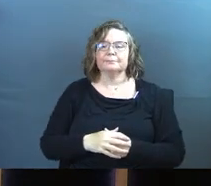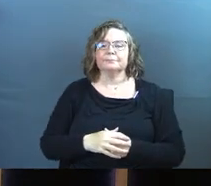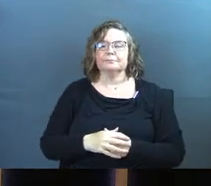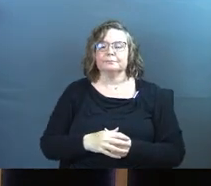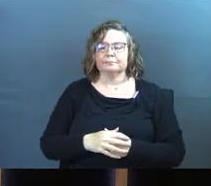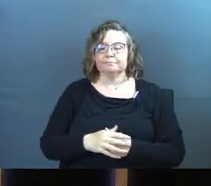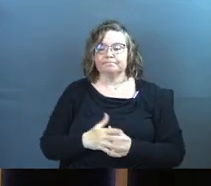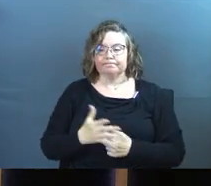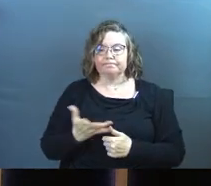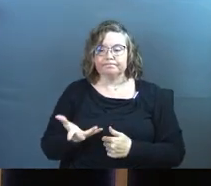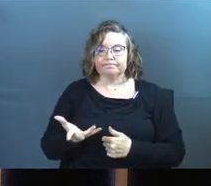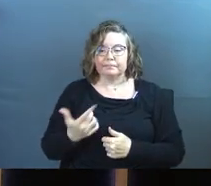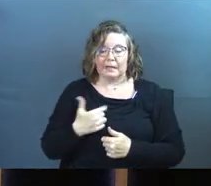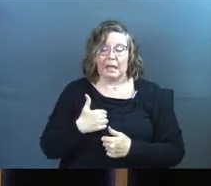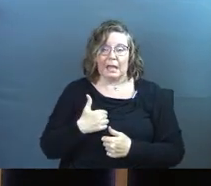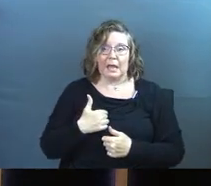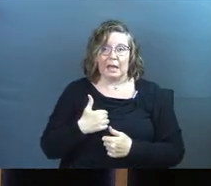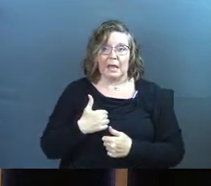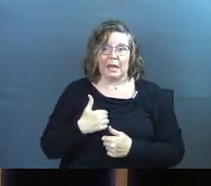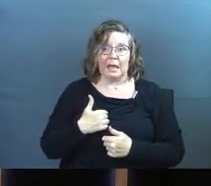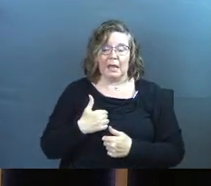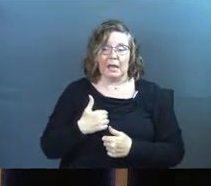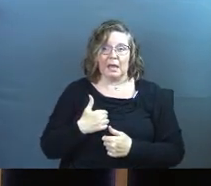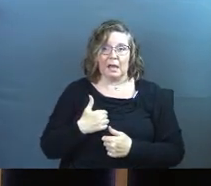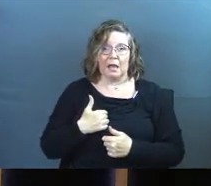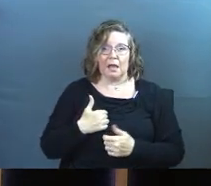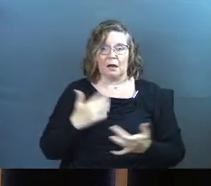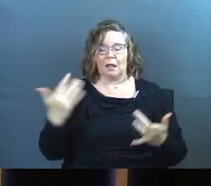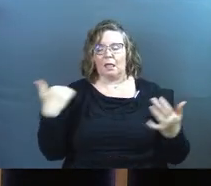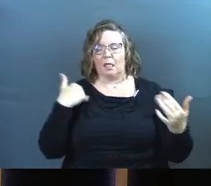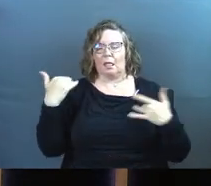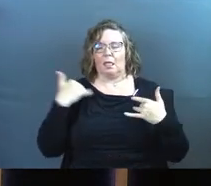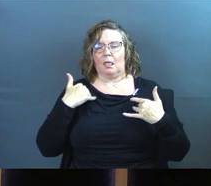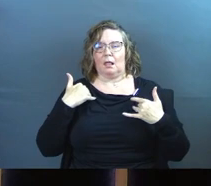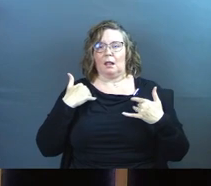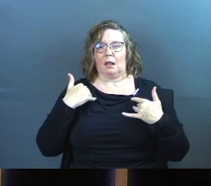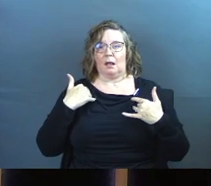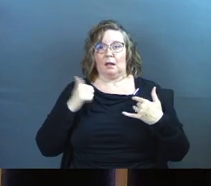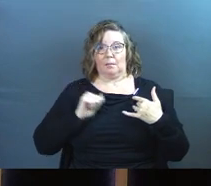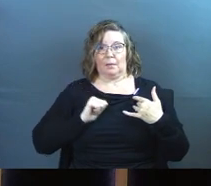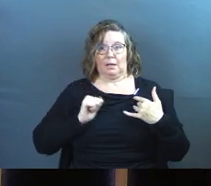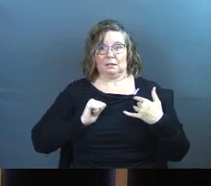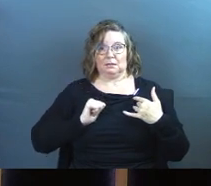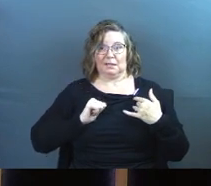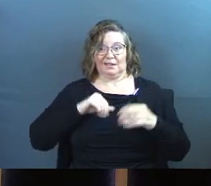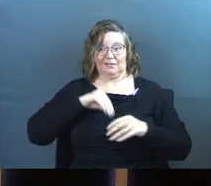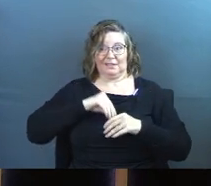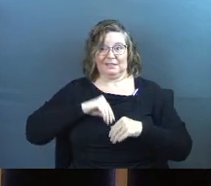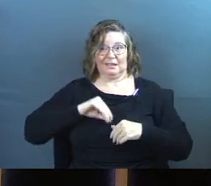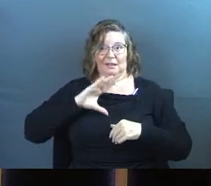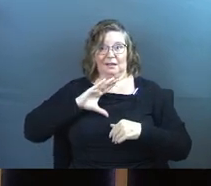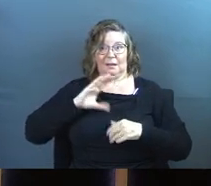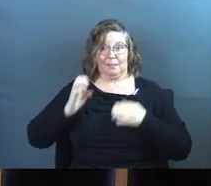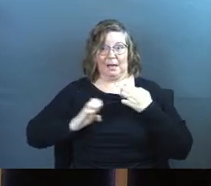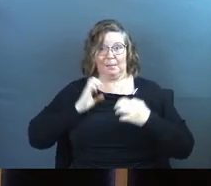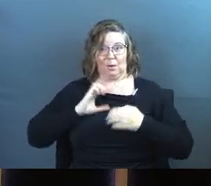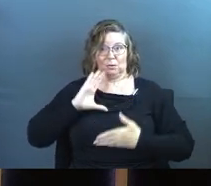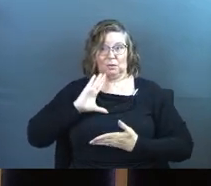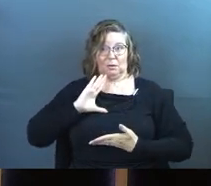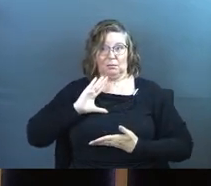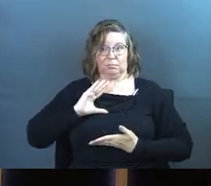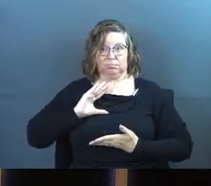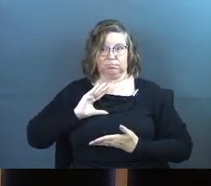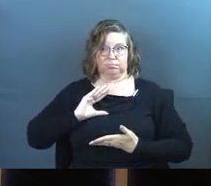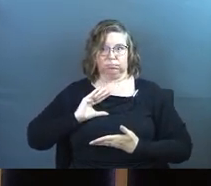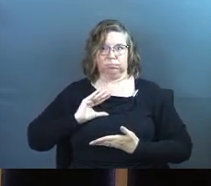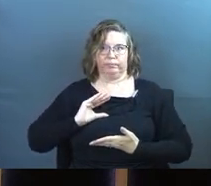I've reached a space, I reached a space before where my emotional tanks were getting